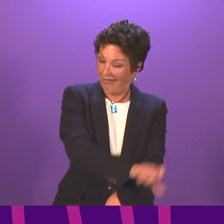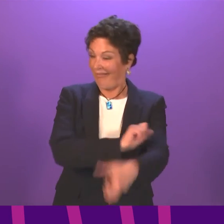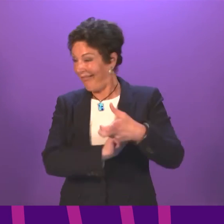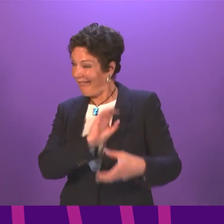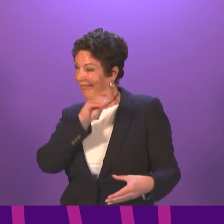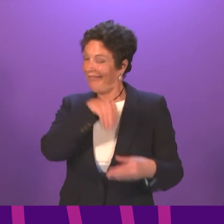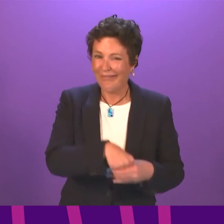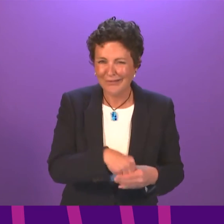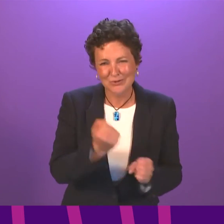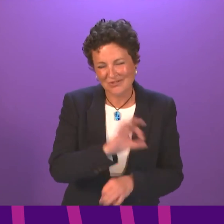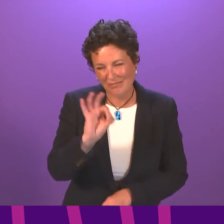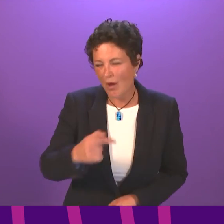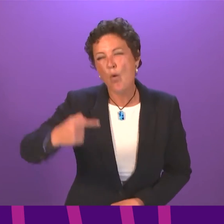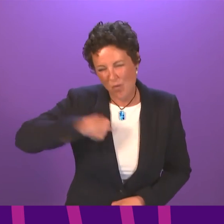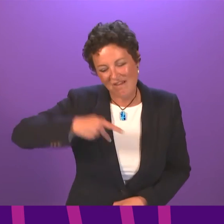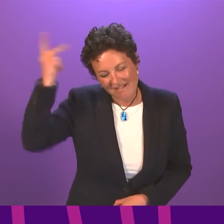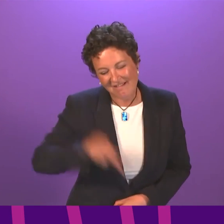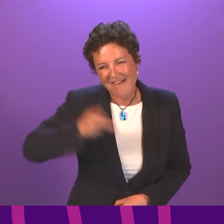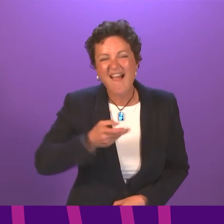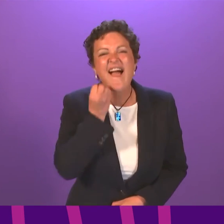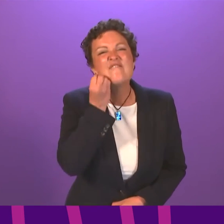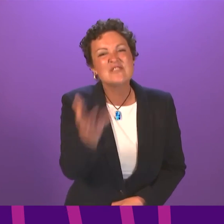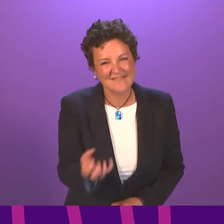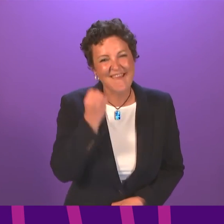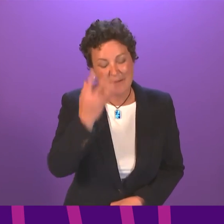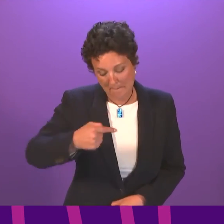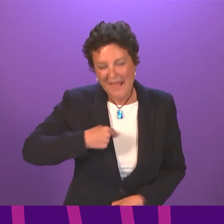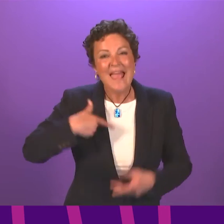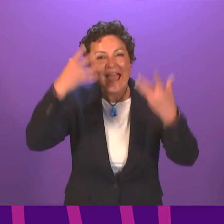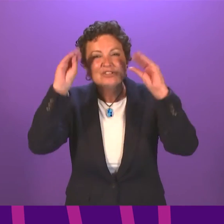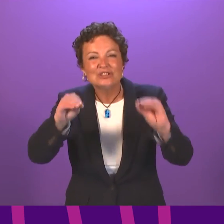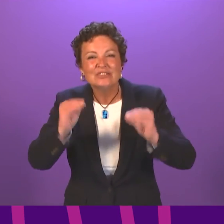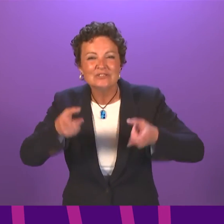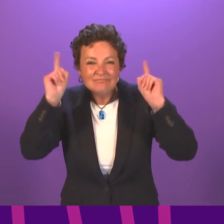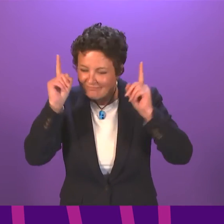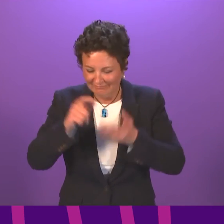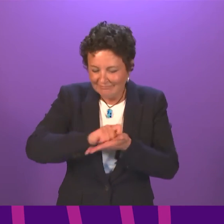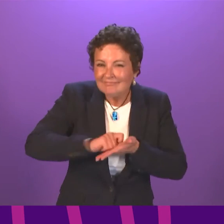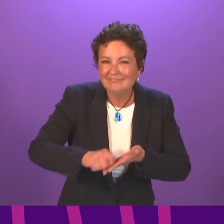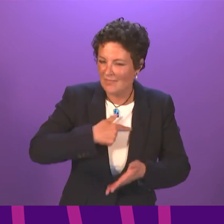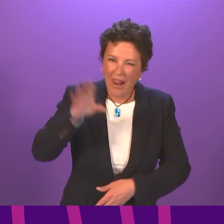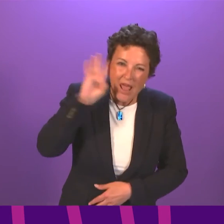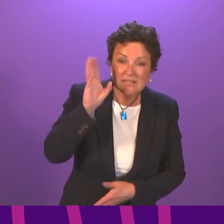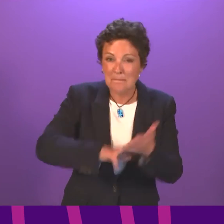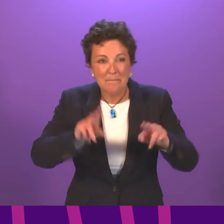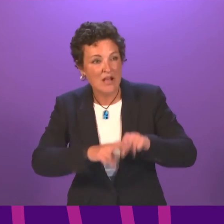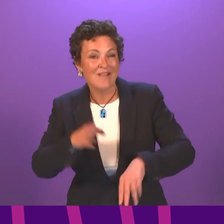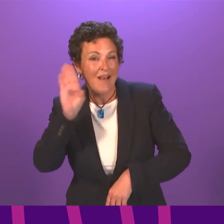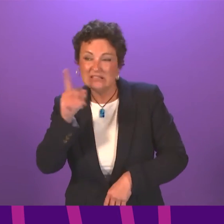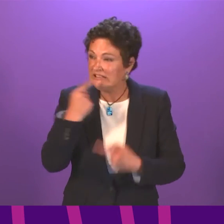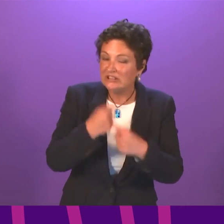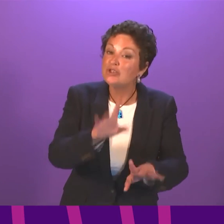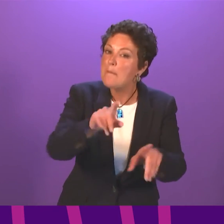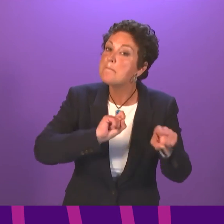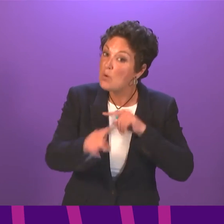I, with the Education Secretary, engage on these issues each and every single day, listening to teachers, listening to parents, listening to young people above